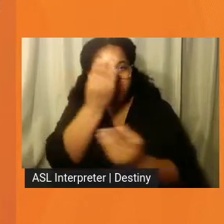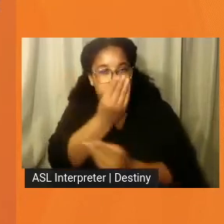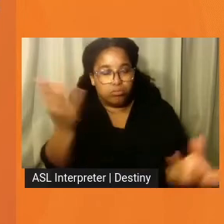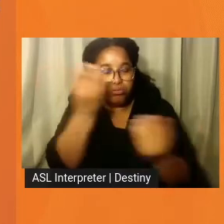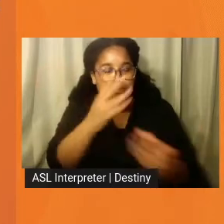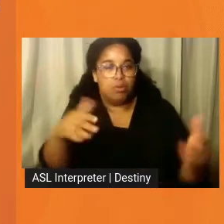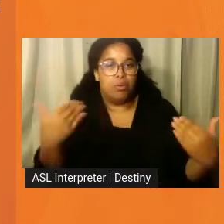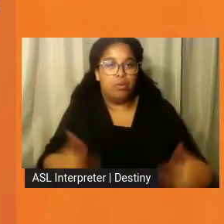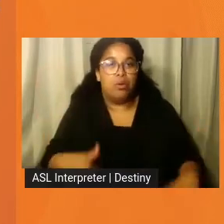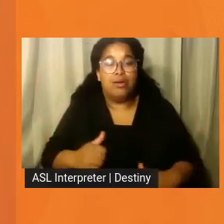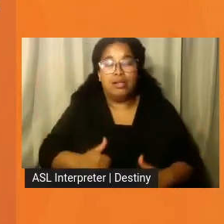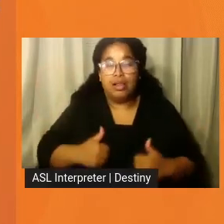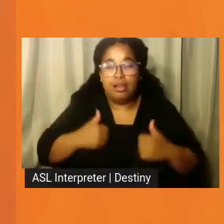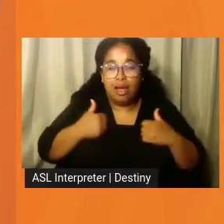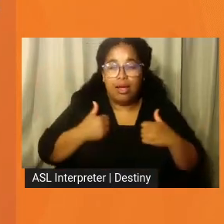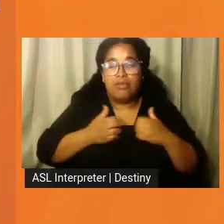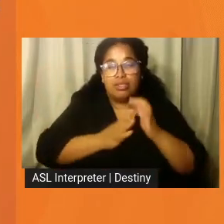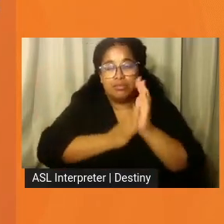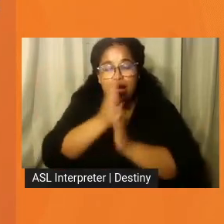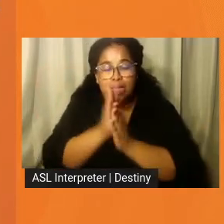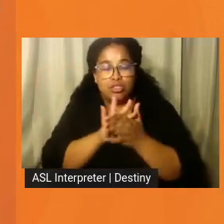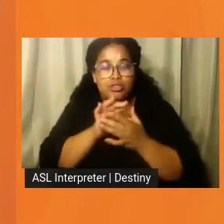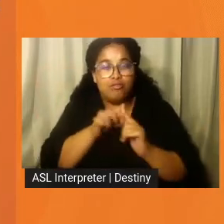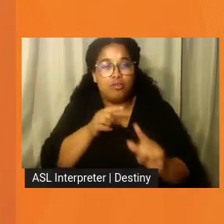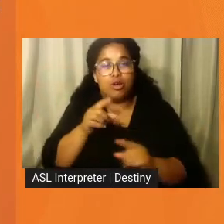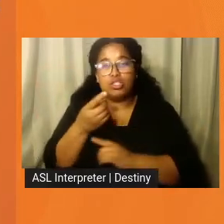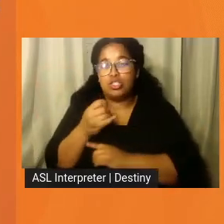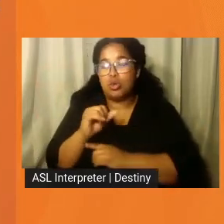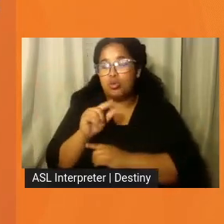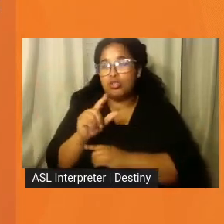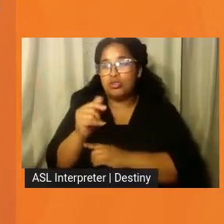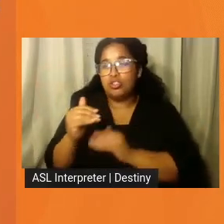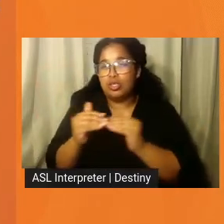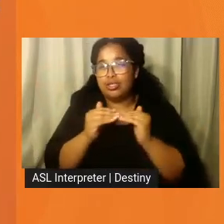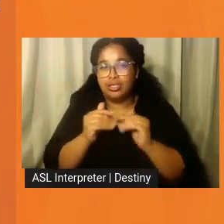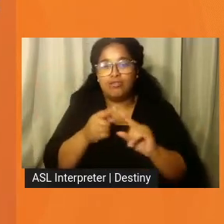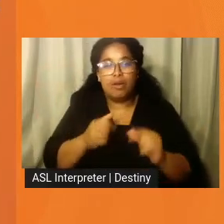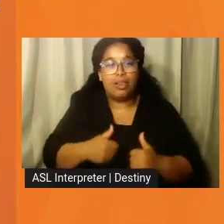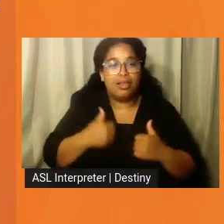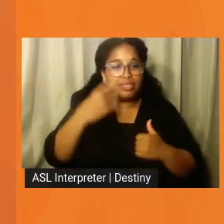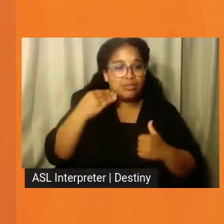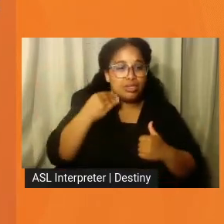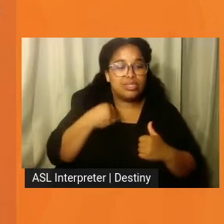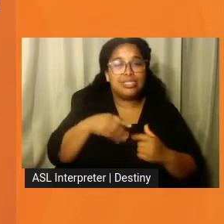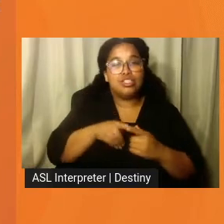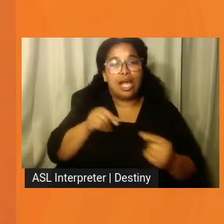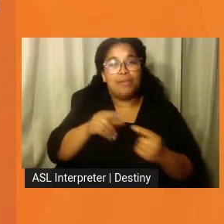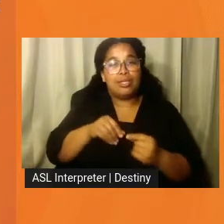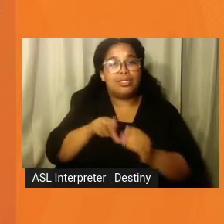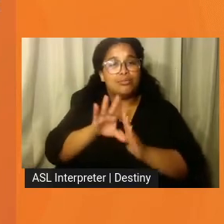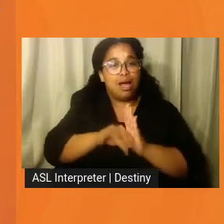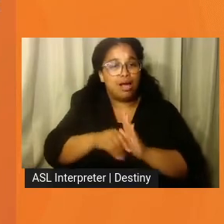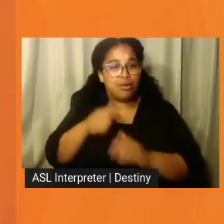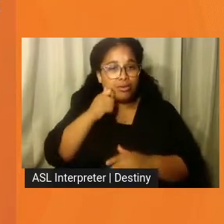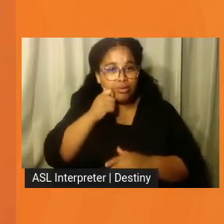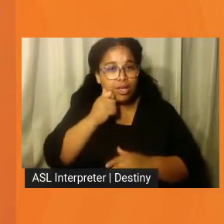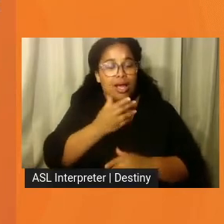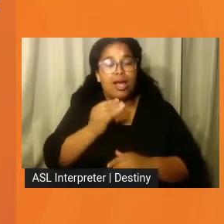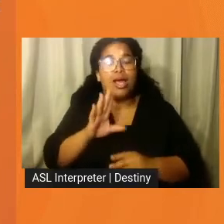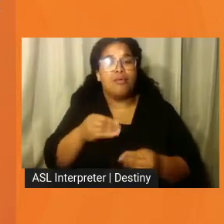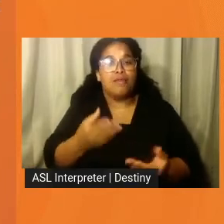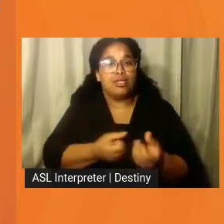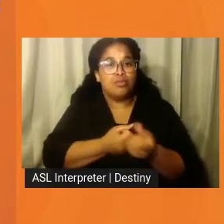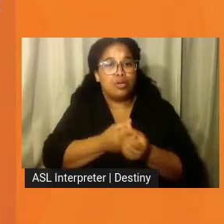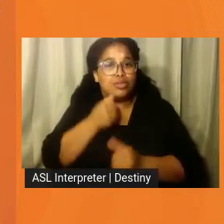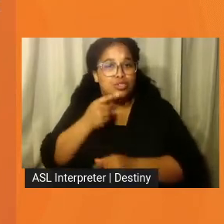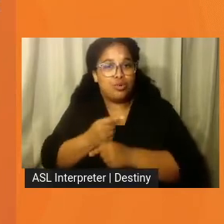life and passion for social justice comes from his lived experience, his Japanese ethnicity, and providing support to his sister,